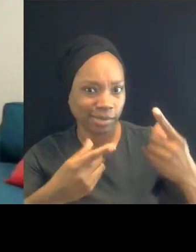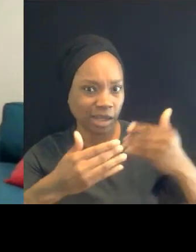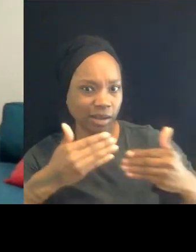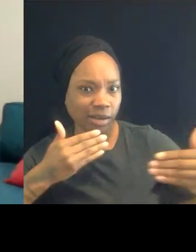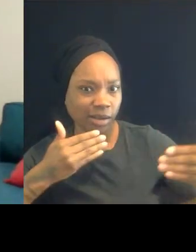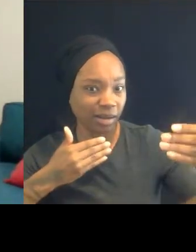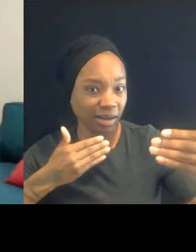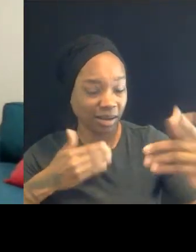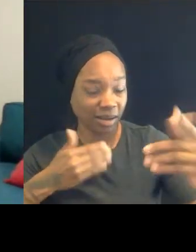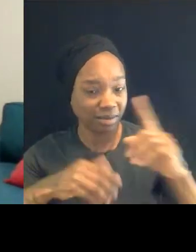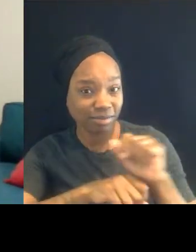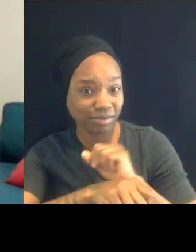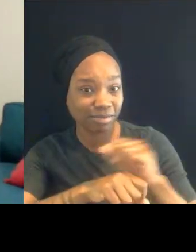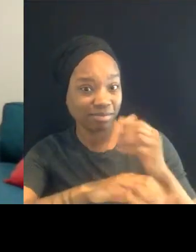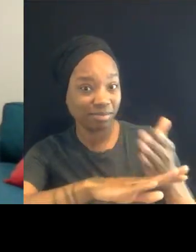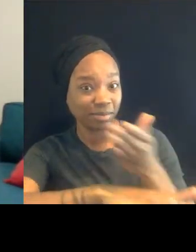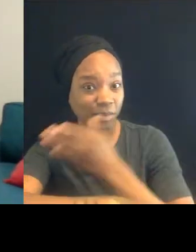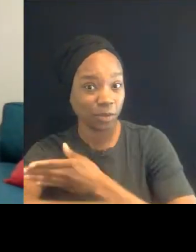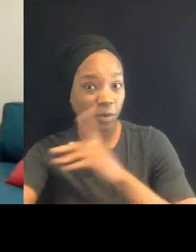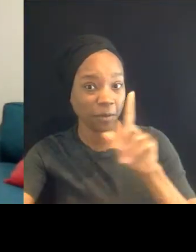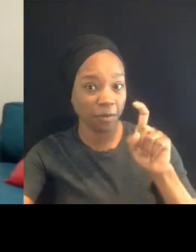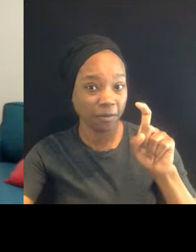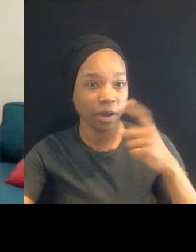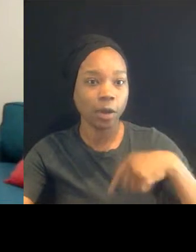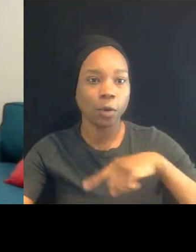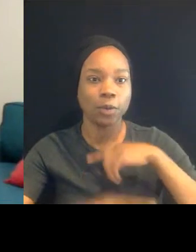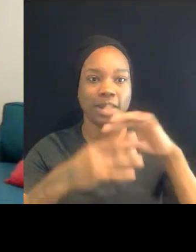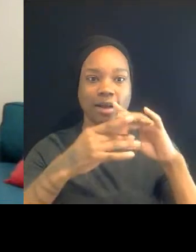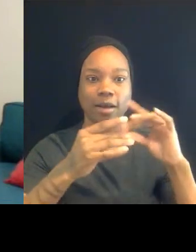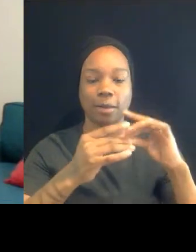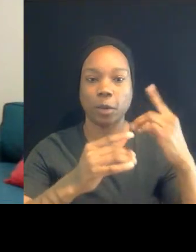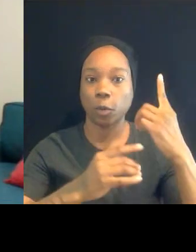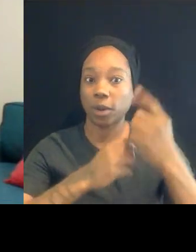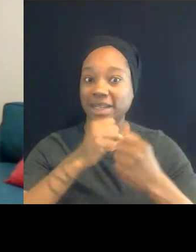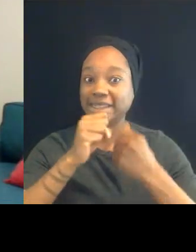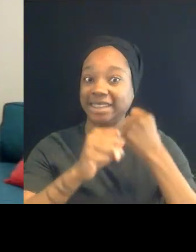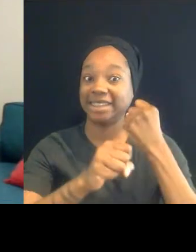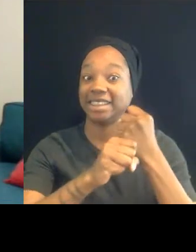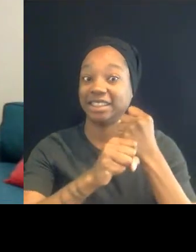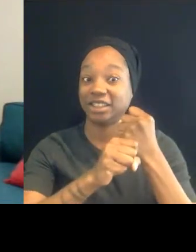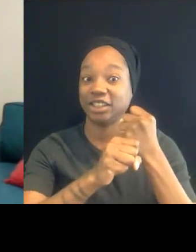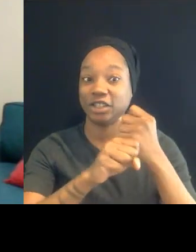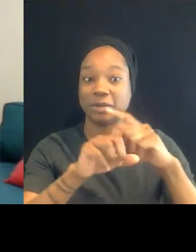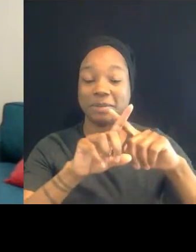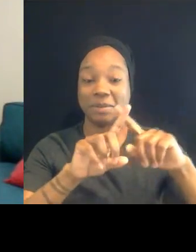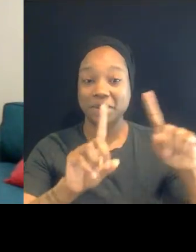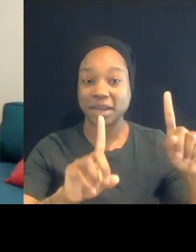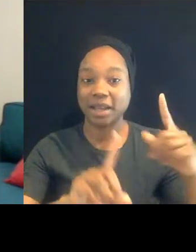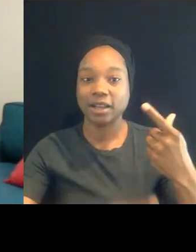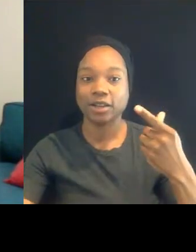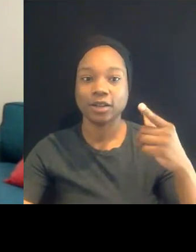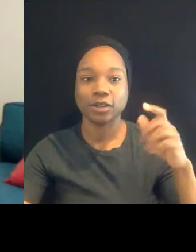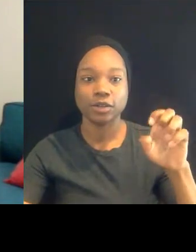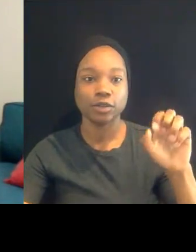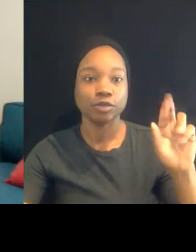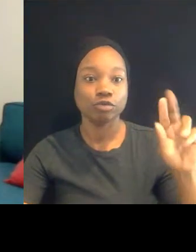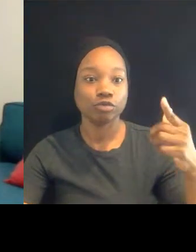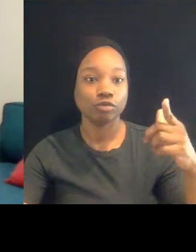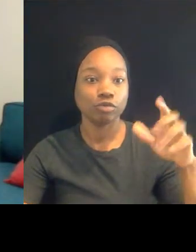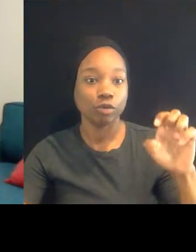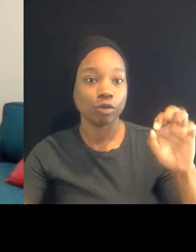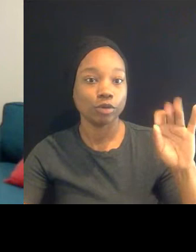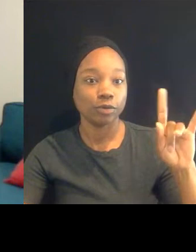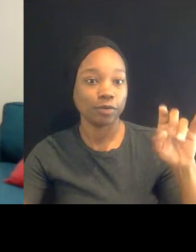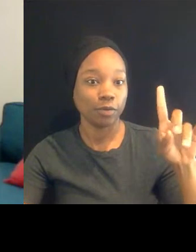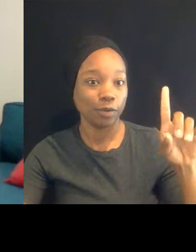We say it's been a year, but George Floyd passed away. But we've been dealing with this as a community, as